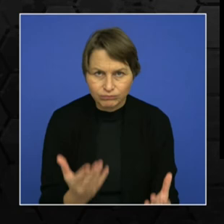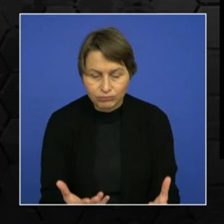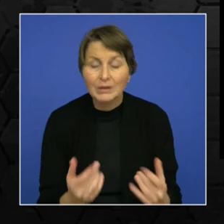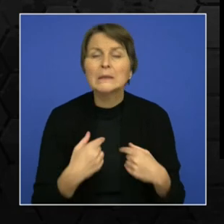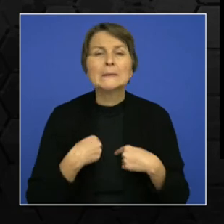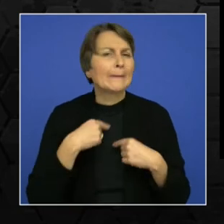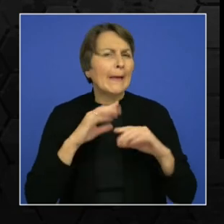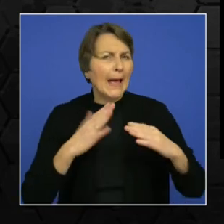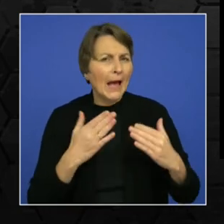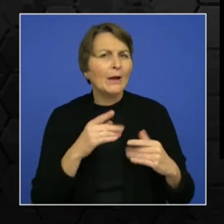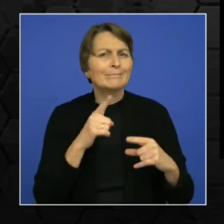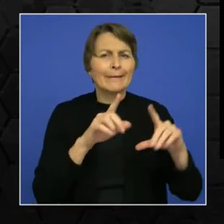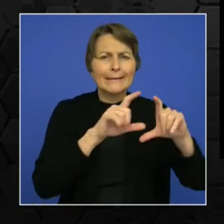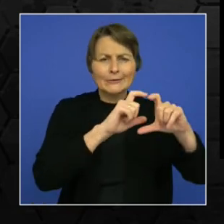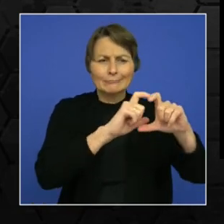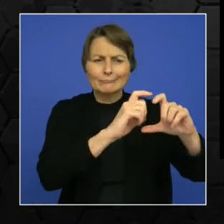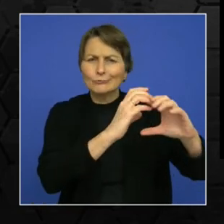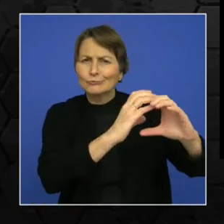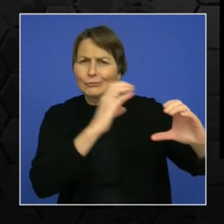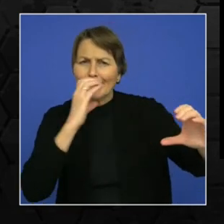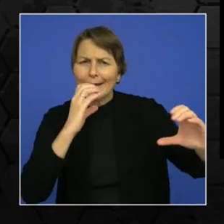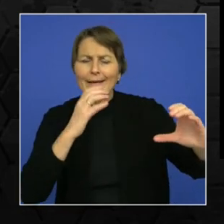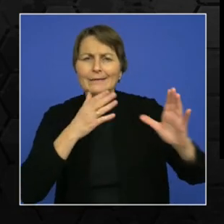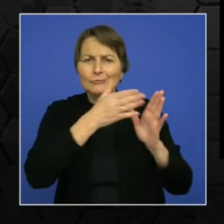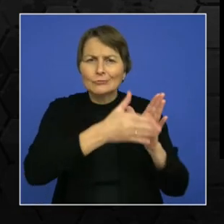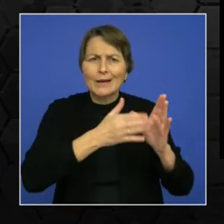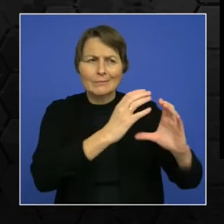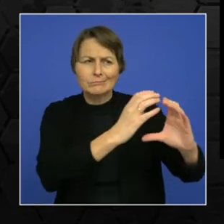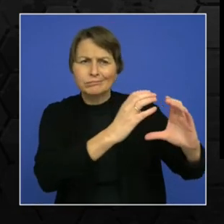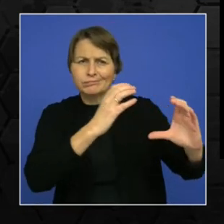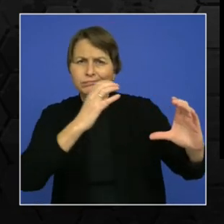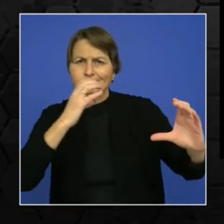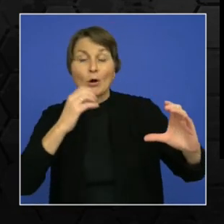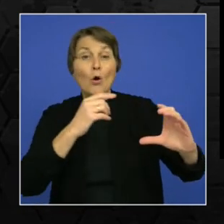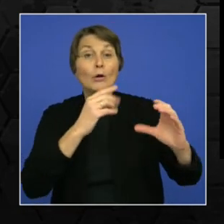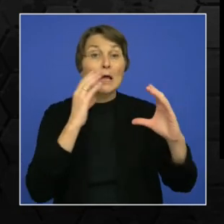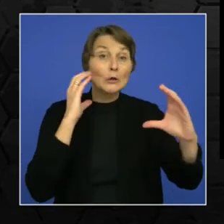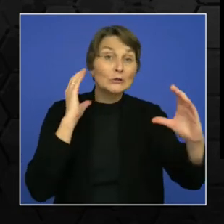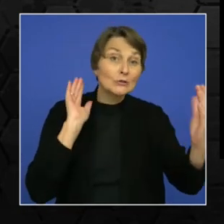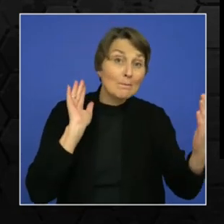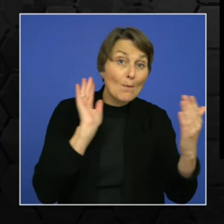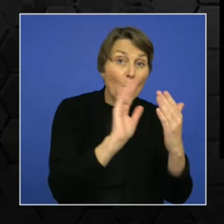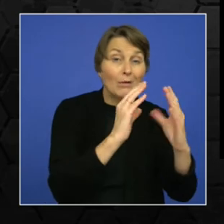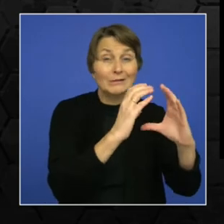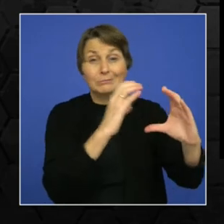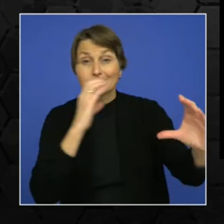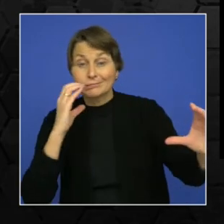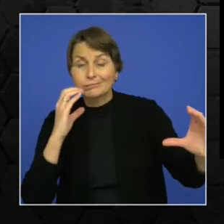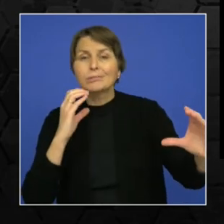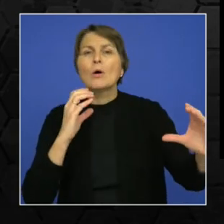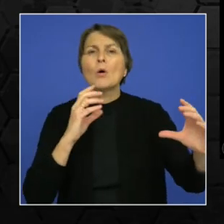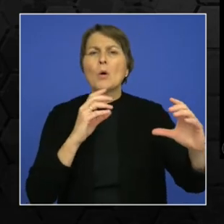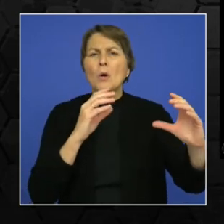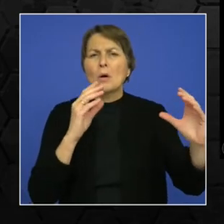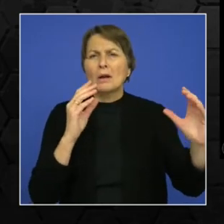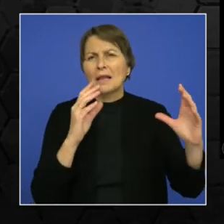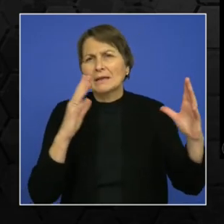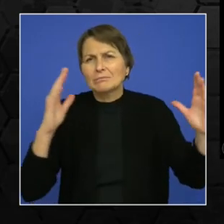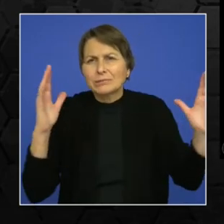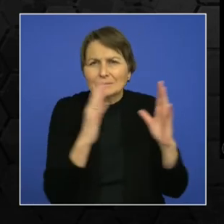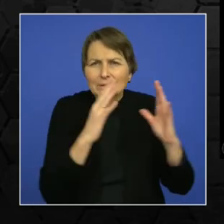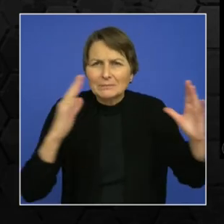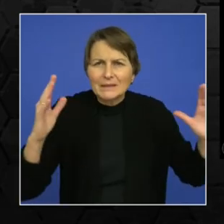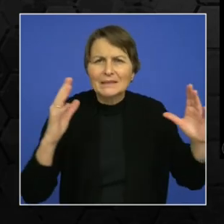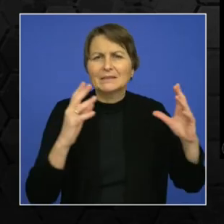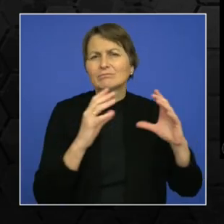length of the train, the dimensions of the train to decide as to what should be the weight and the passenger count limits also. Therefore, artificial intelligence